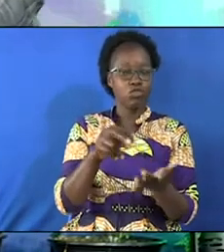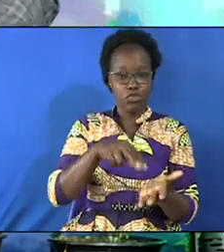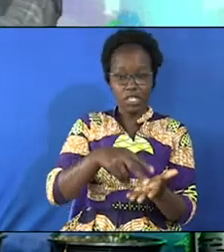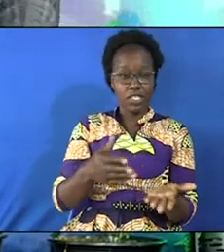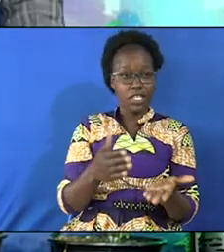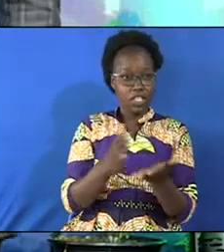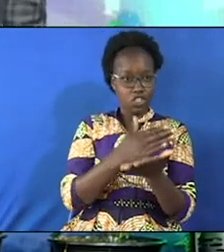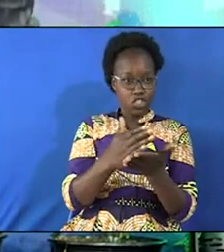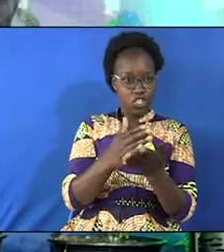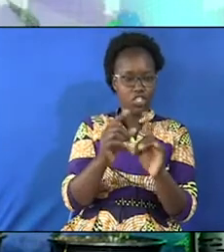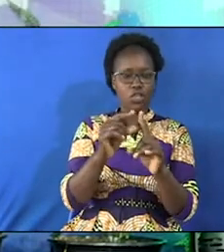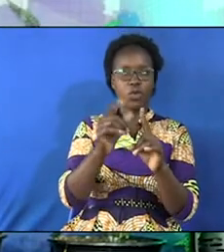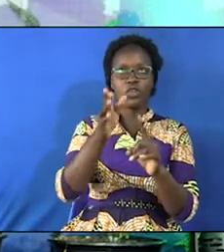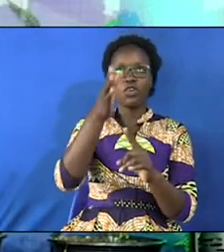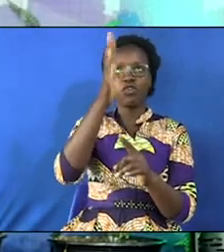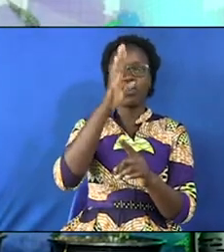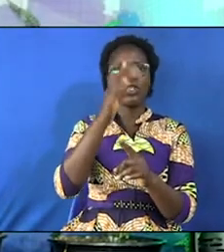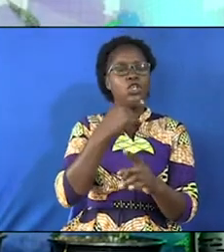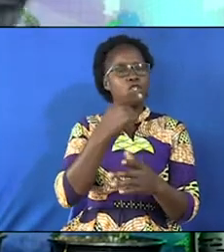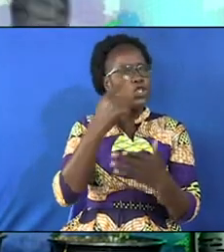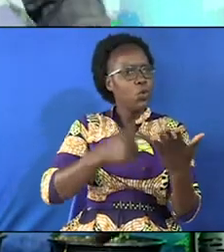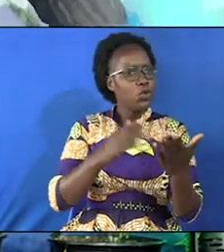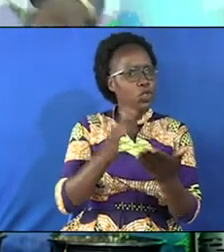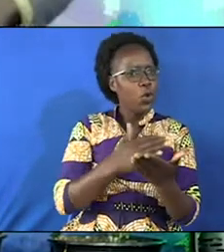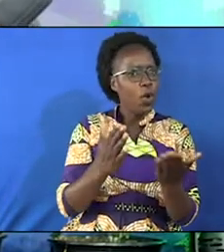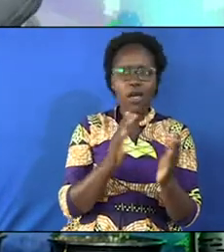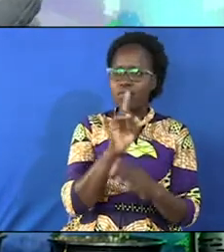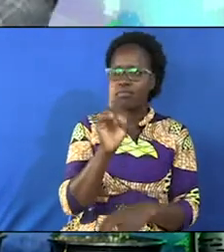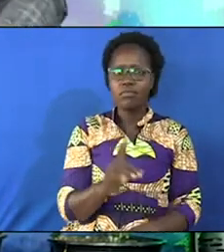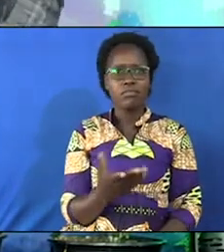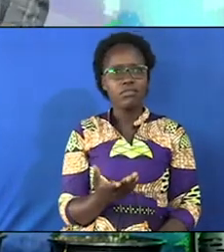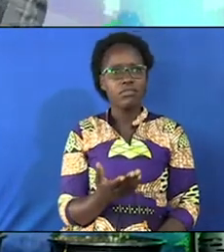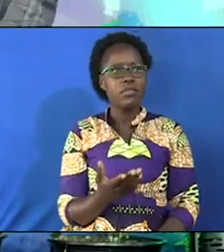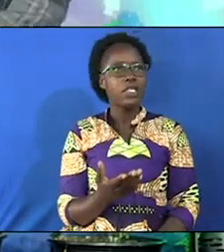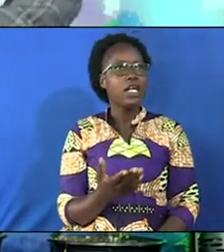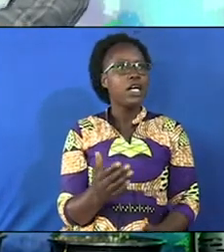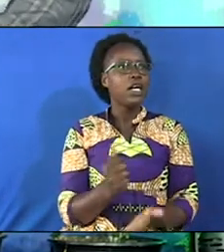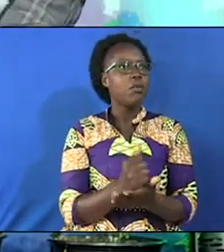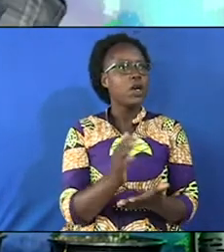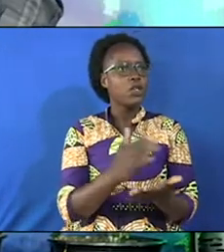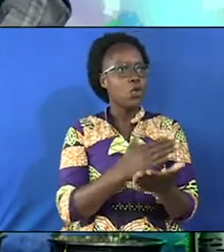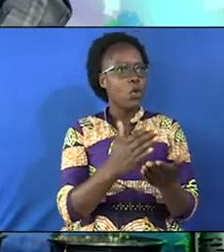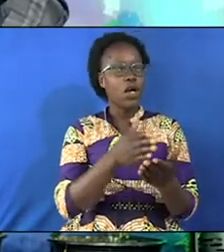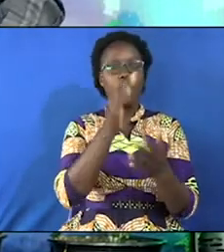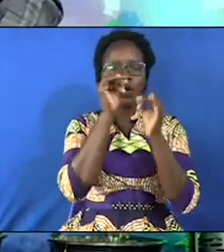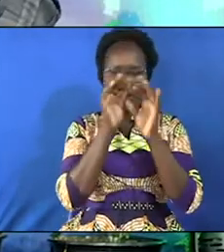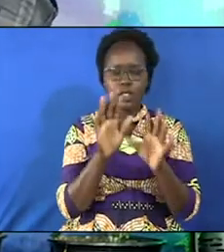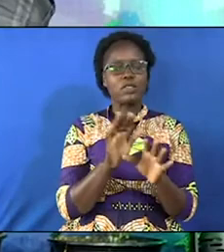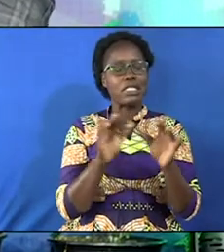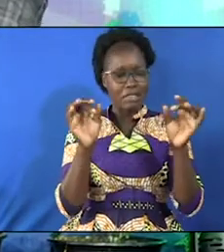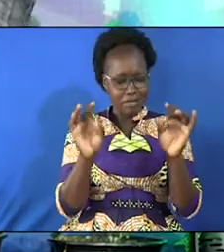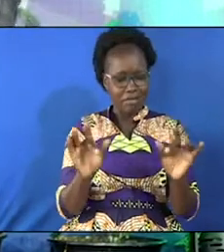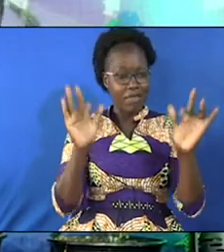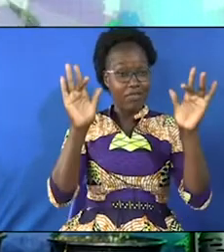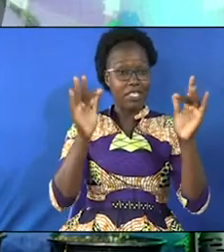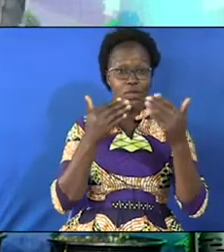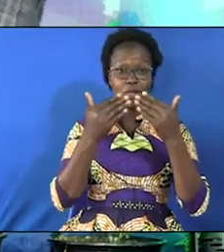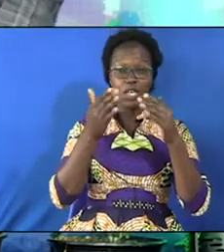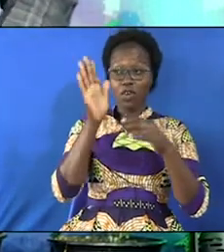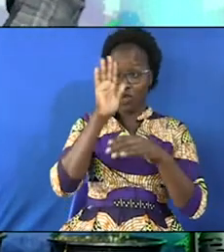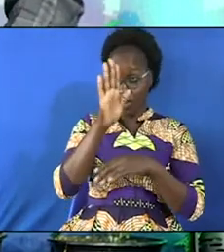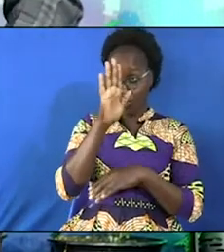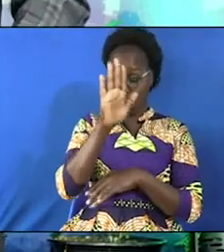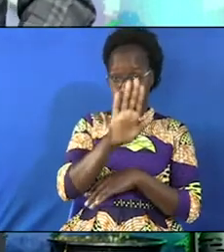living word of God. What do you say to the choir? Amen. Choir, God bless you. That was marvelous. And we thank God for you.